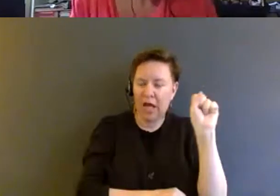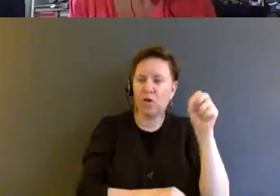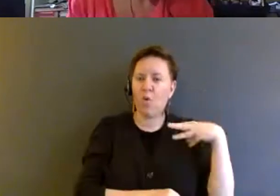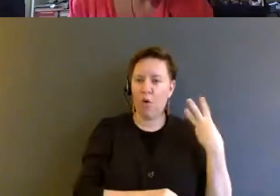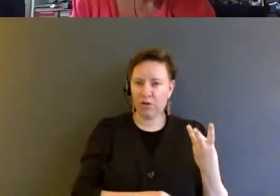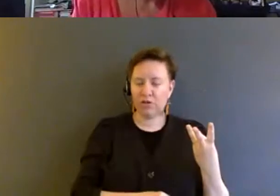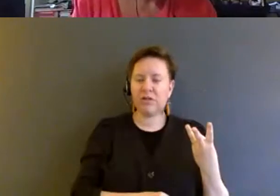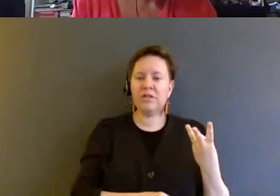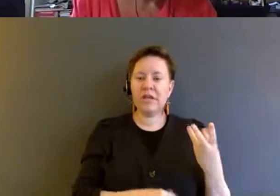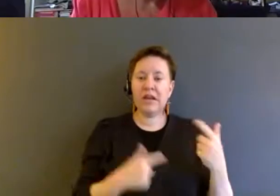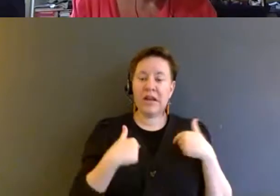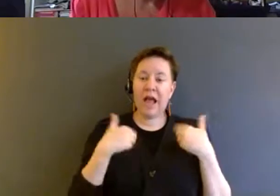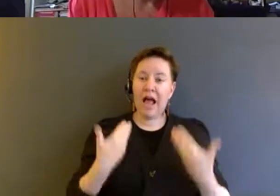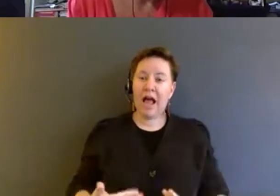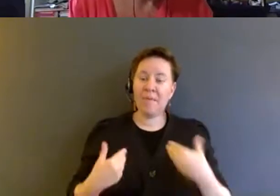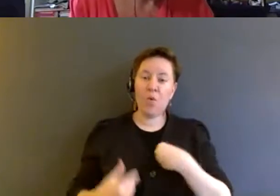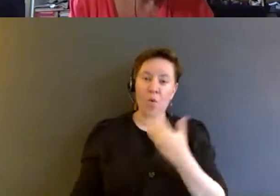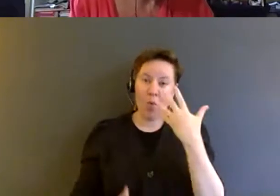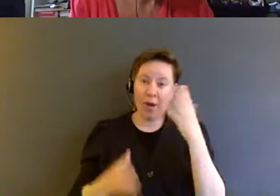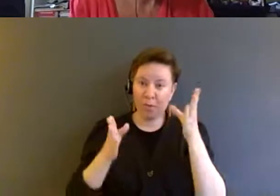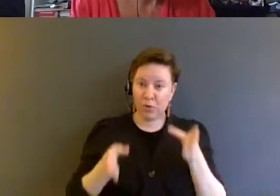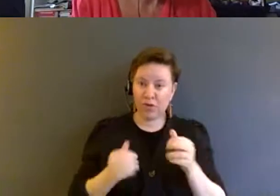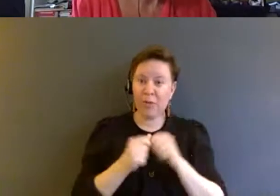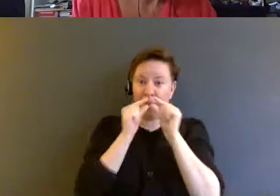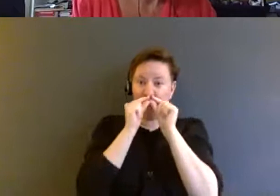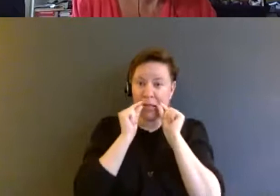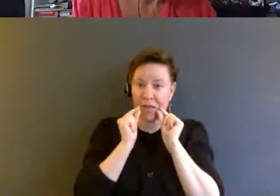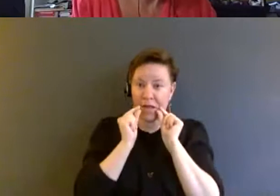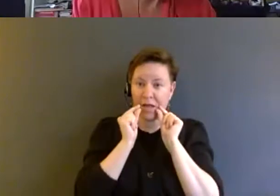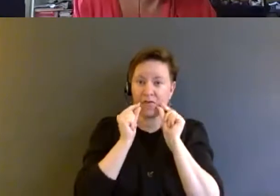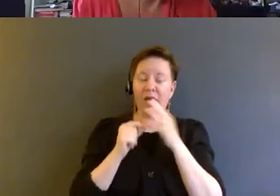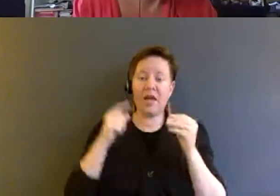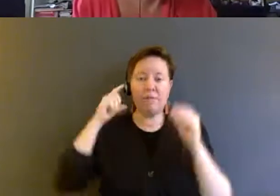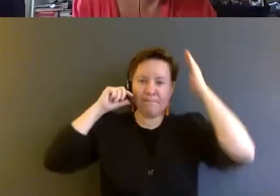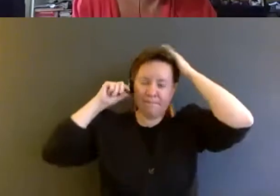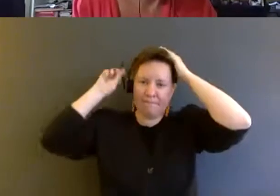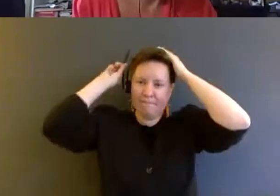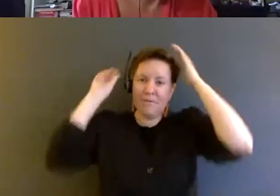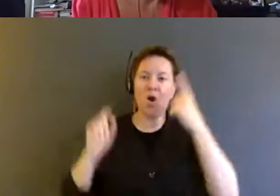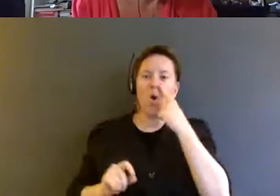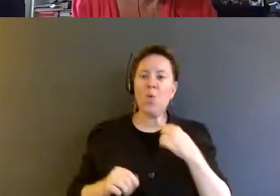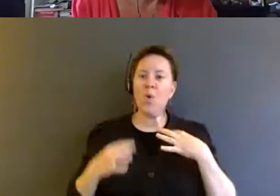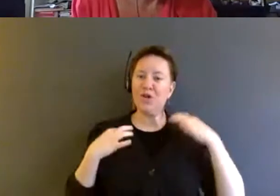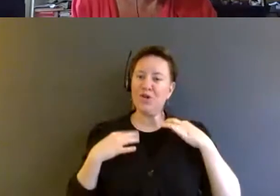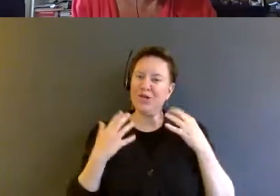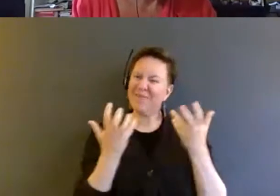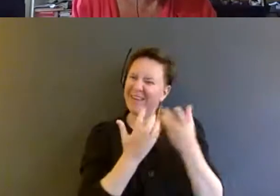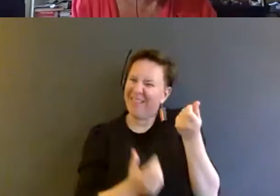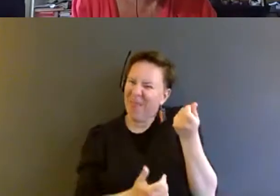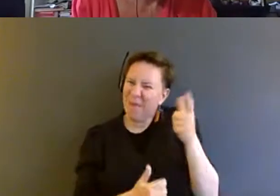I am a white person with a mustache and a red shirt that kind of matches Liat's. And